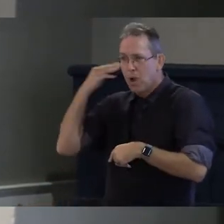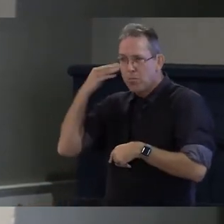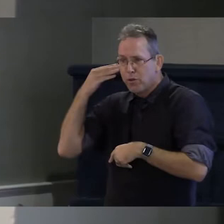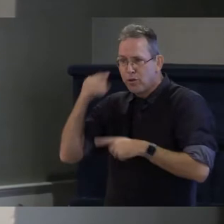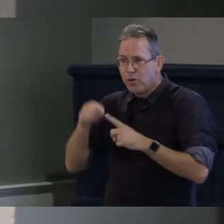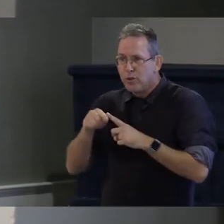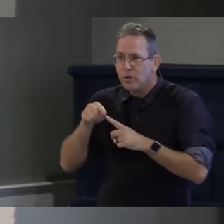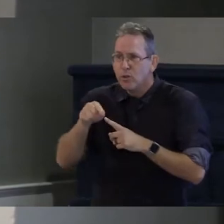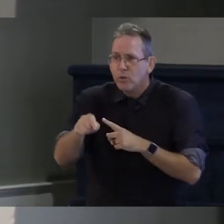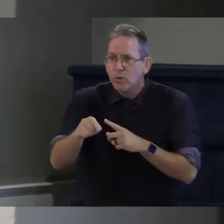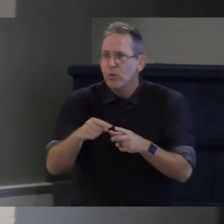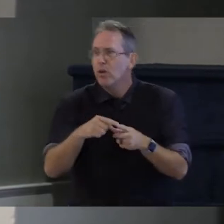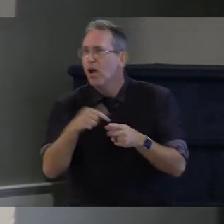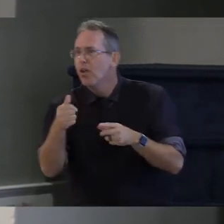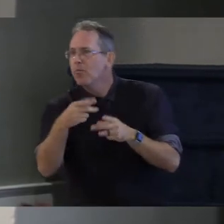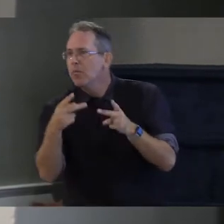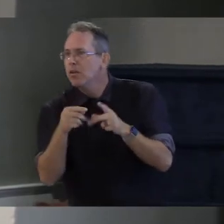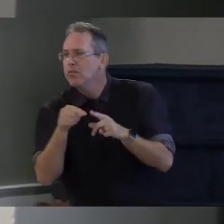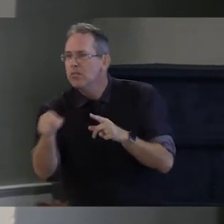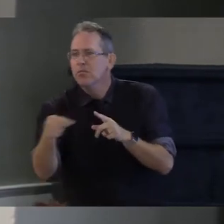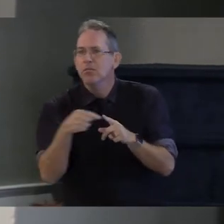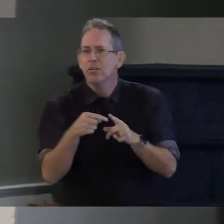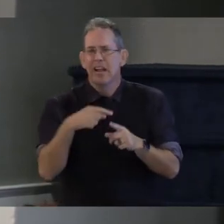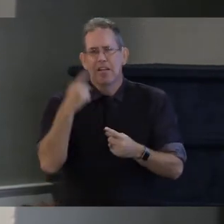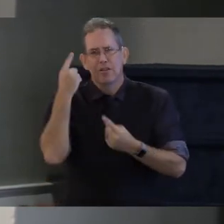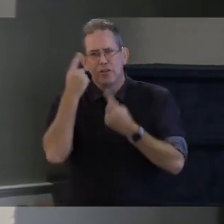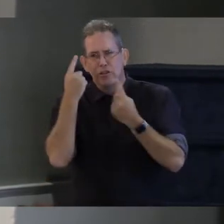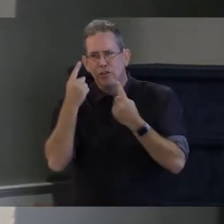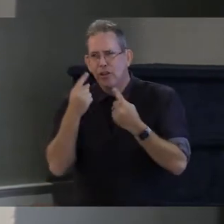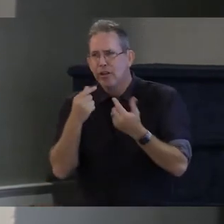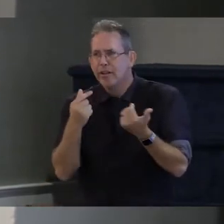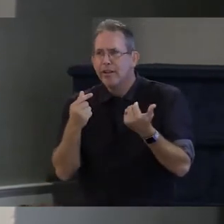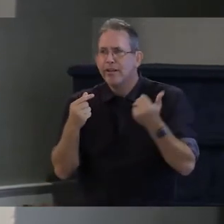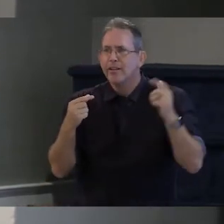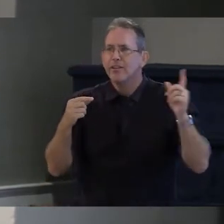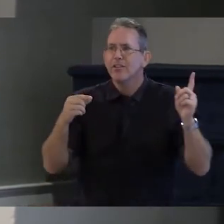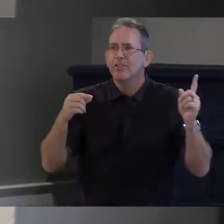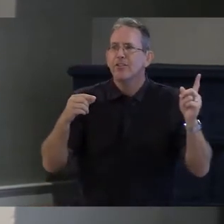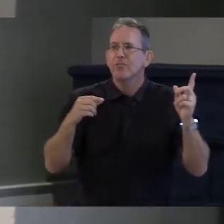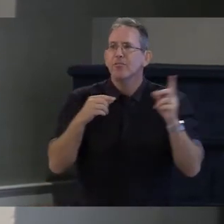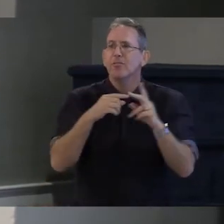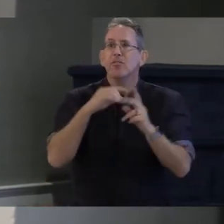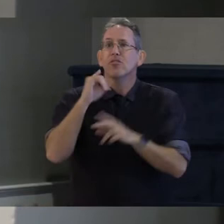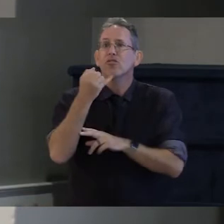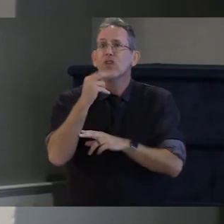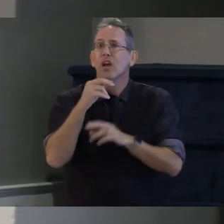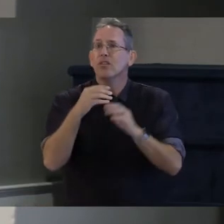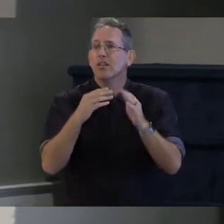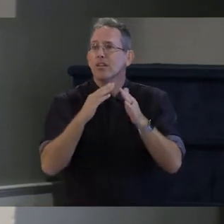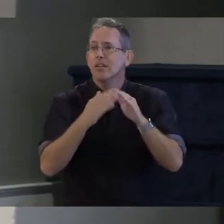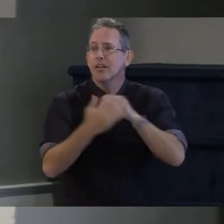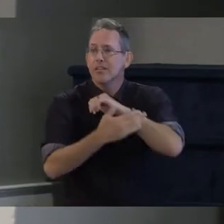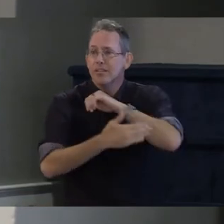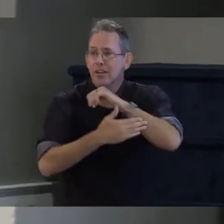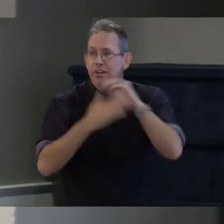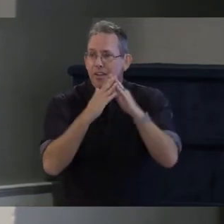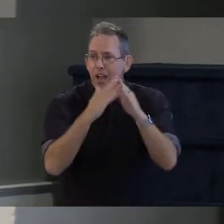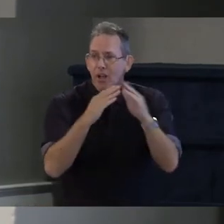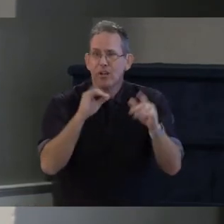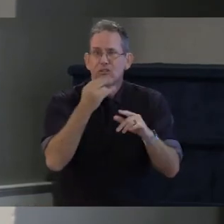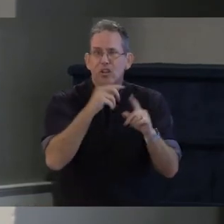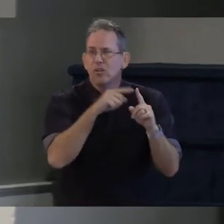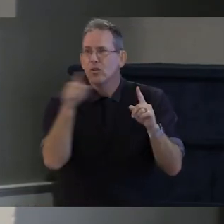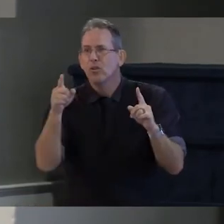we need to really consider what it's like to be in Johnson Vermont or in Newberry where I grew up or in our smaller towns in southern Vermont